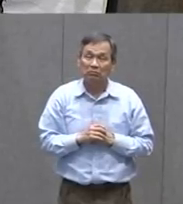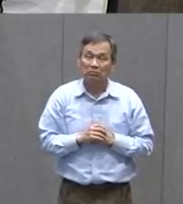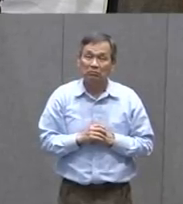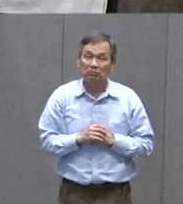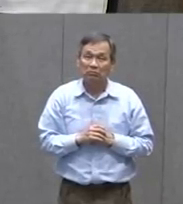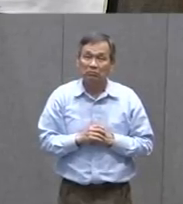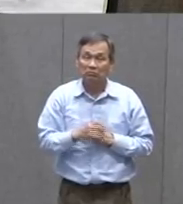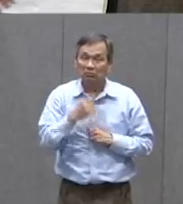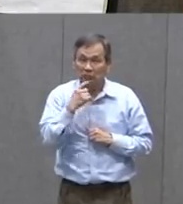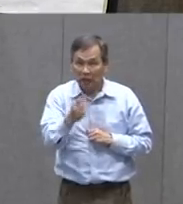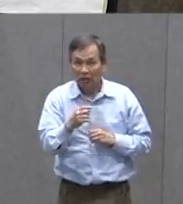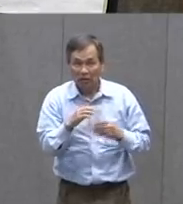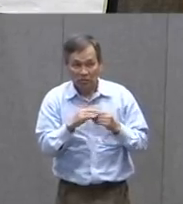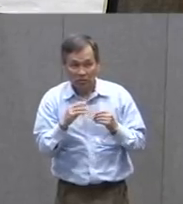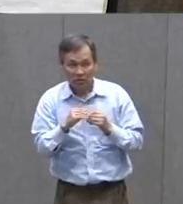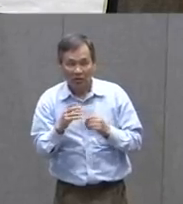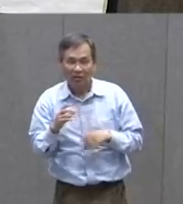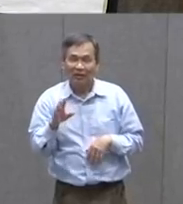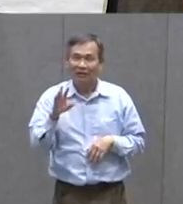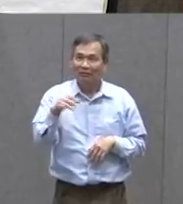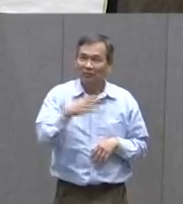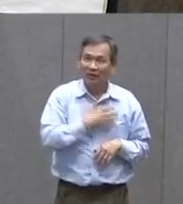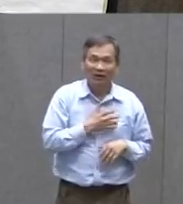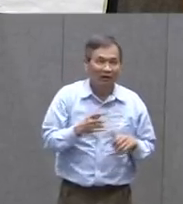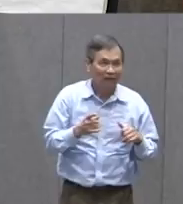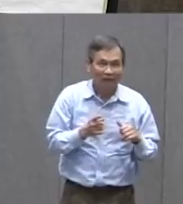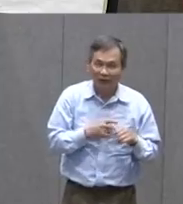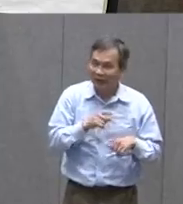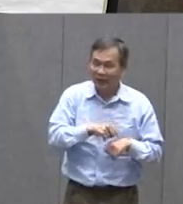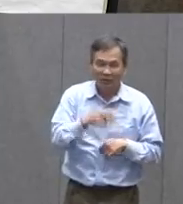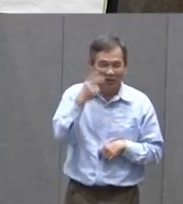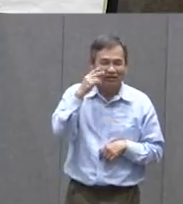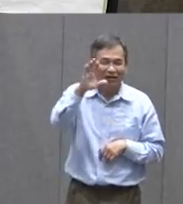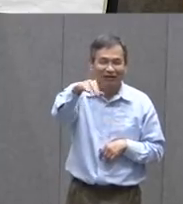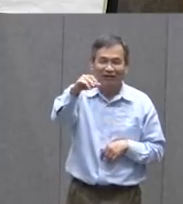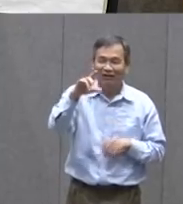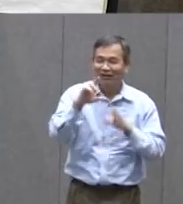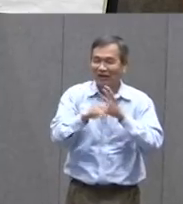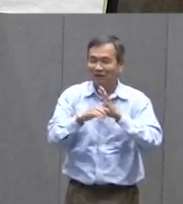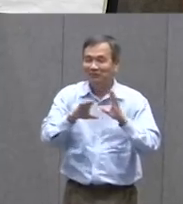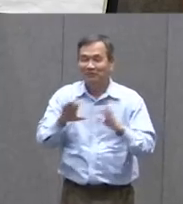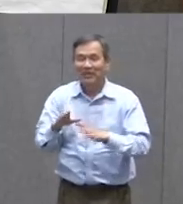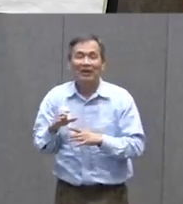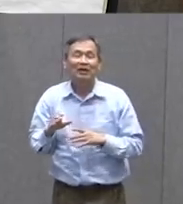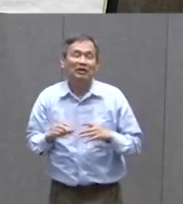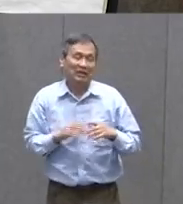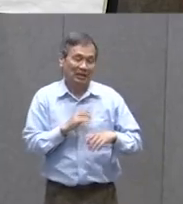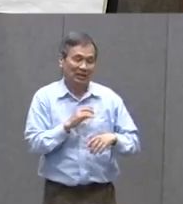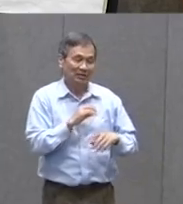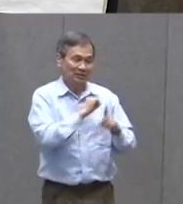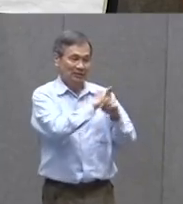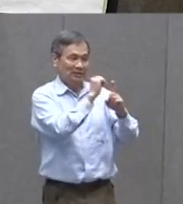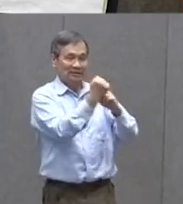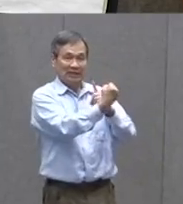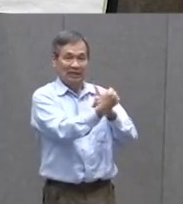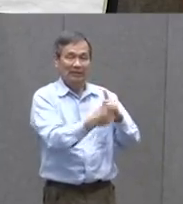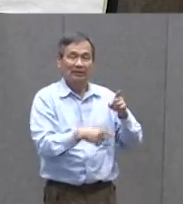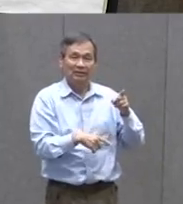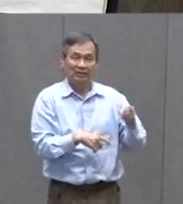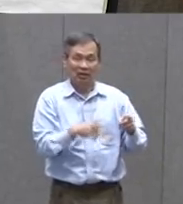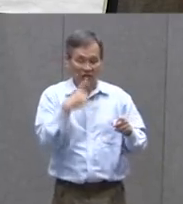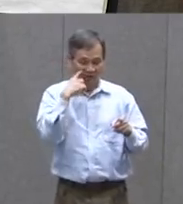I'll Tell You A Story About My First Star Wars Experience Here In Just A Minute The Setting That I Want To Use For